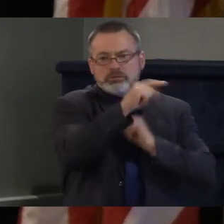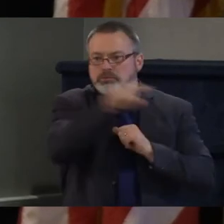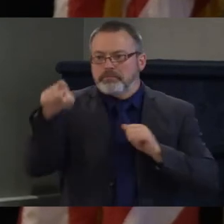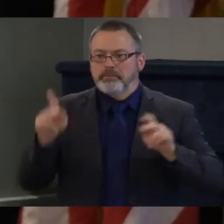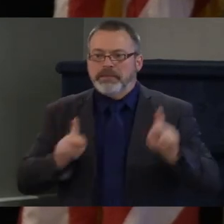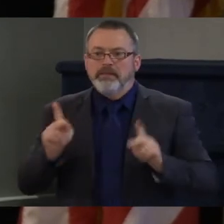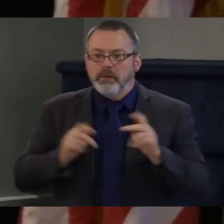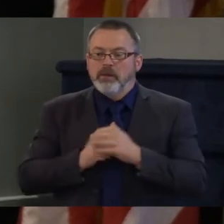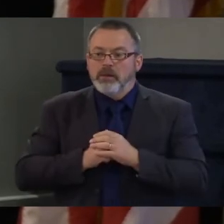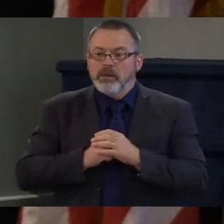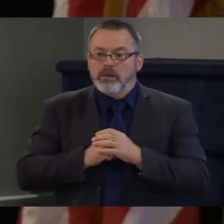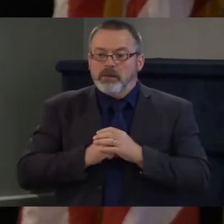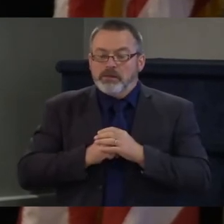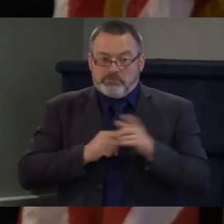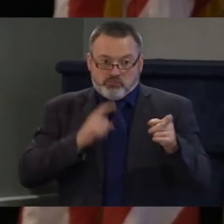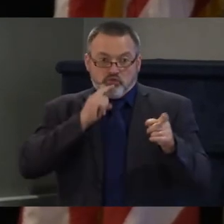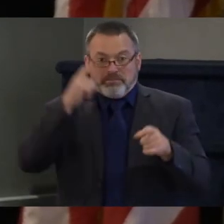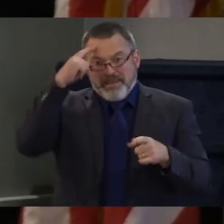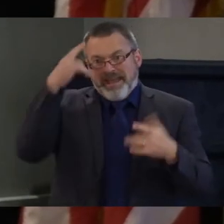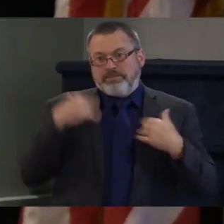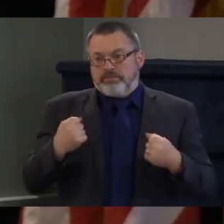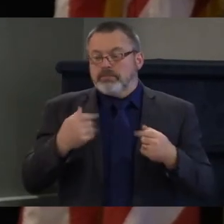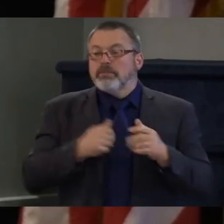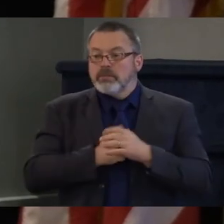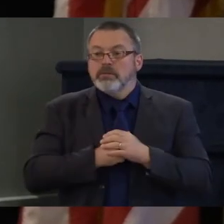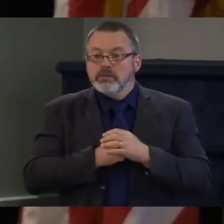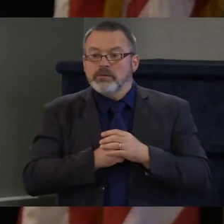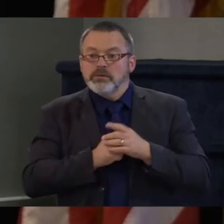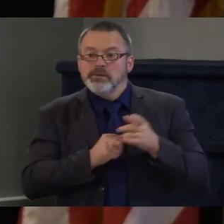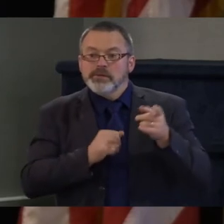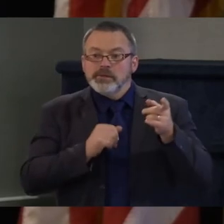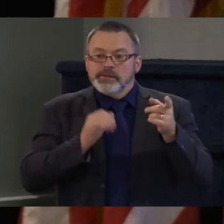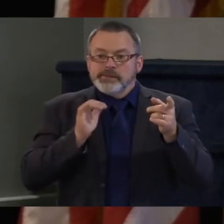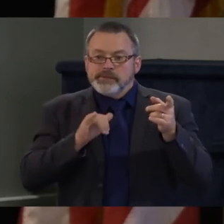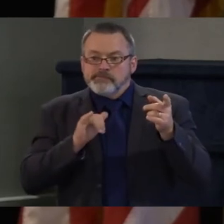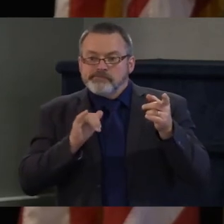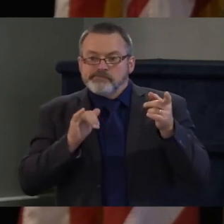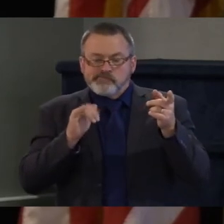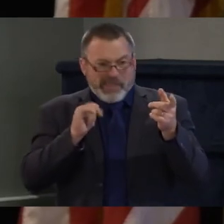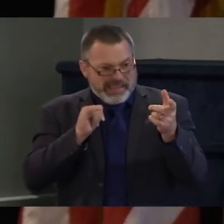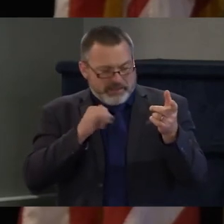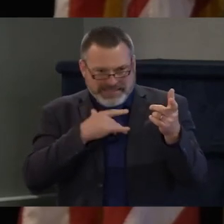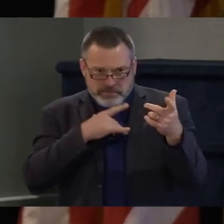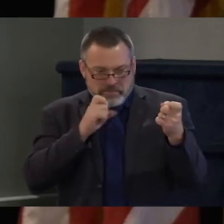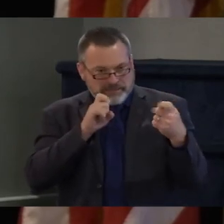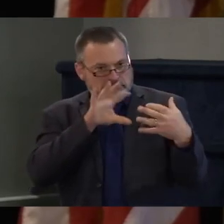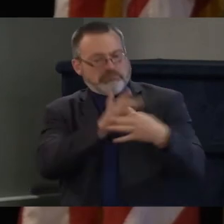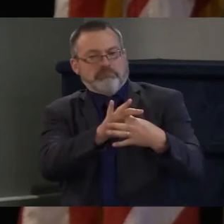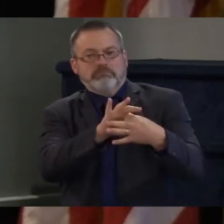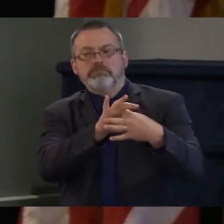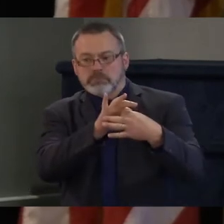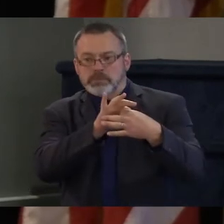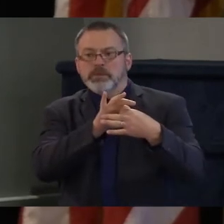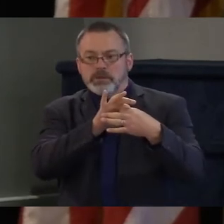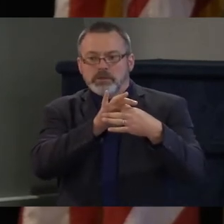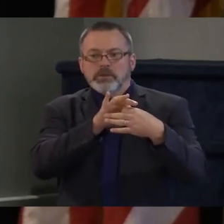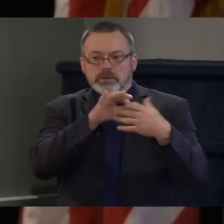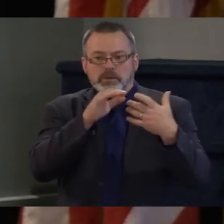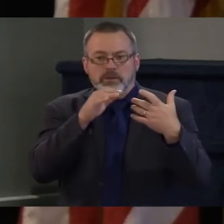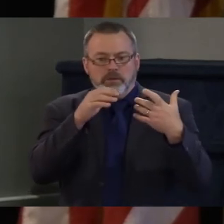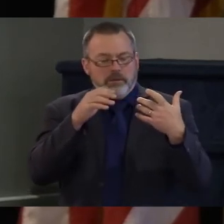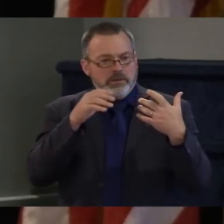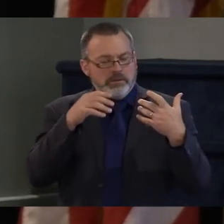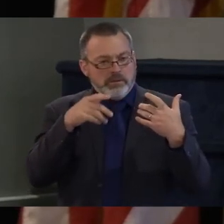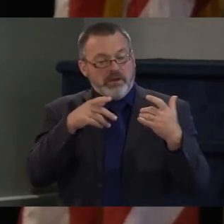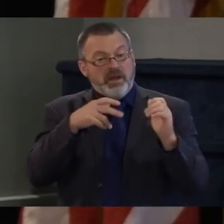community and a lack of a sense of belonging that contributes so much to the mental health crisis that